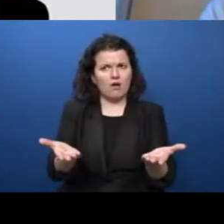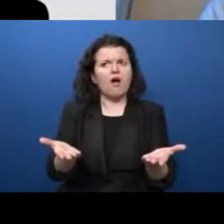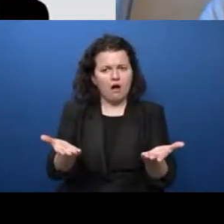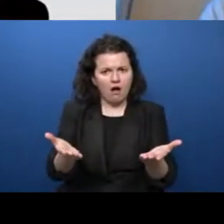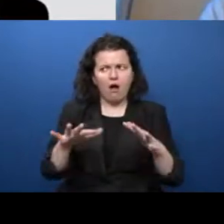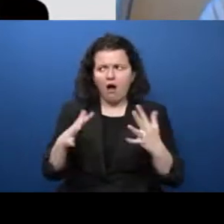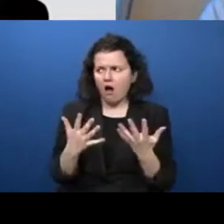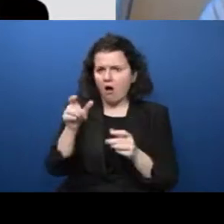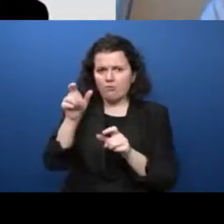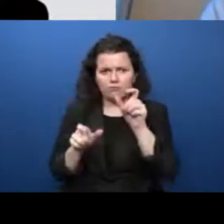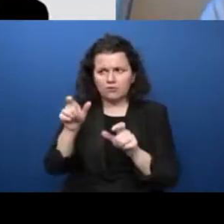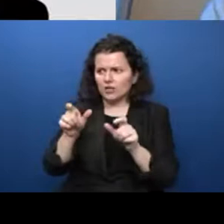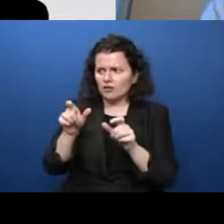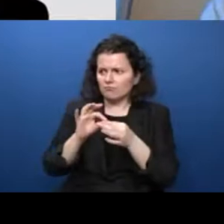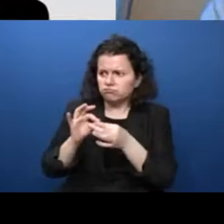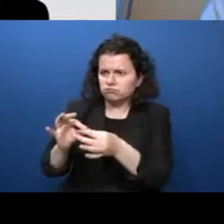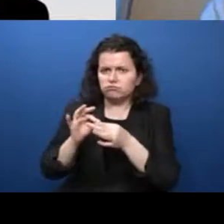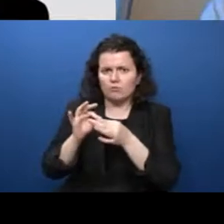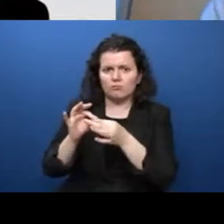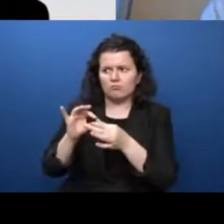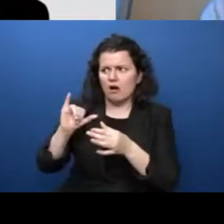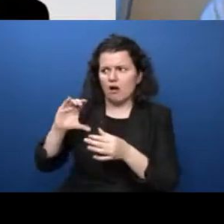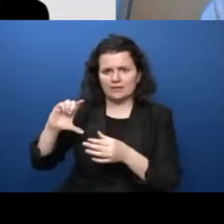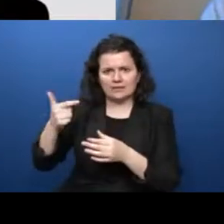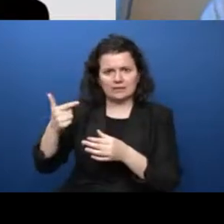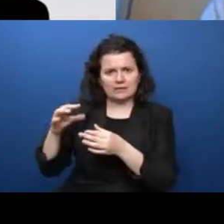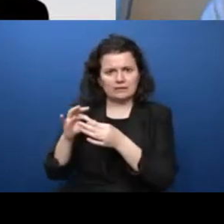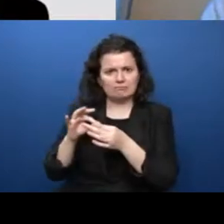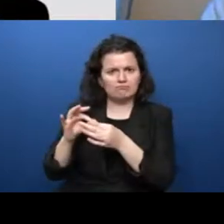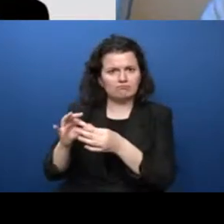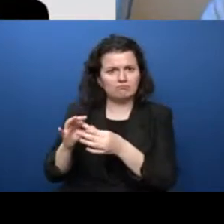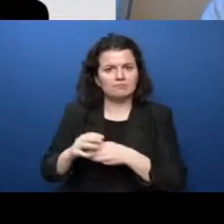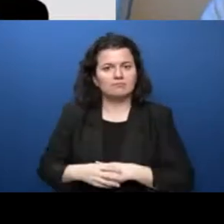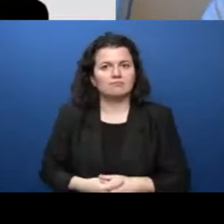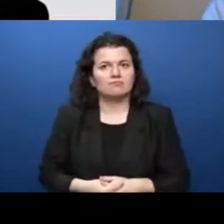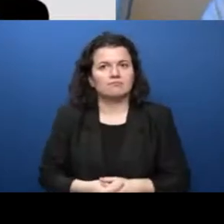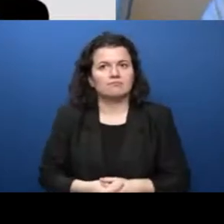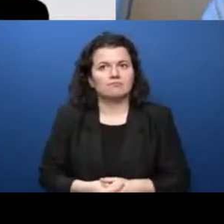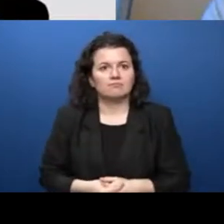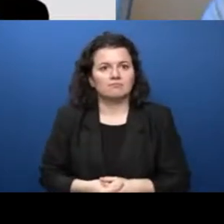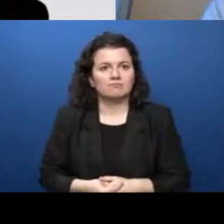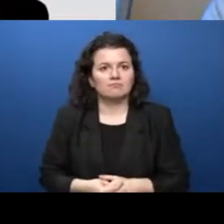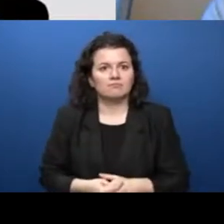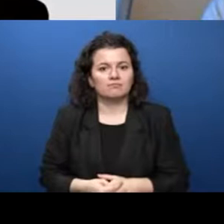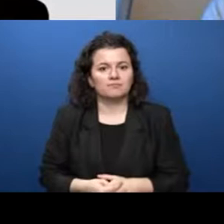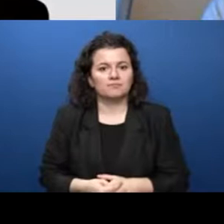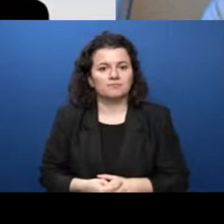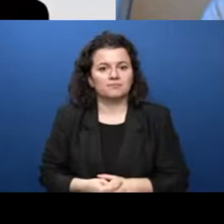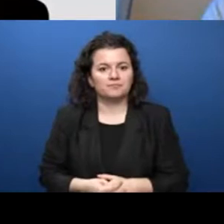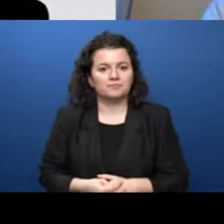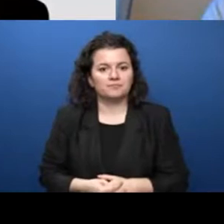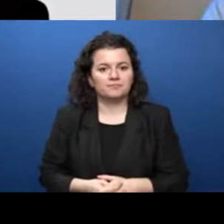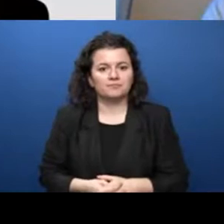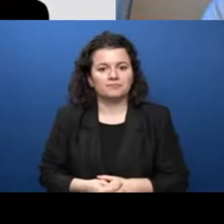to each other. Y sobre todo, reflexionar cómo nos involucramos, cómo interactuamos y cómo